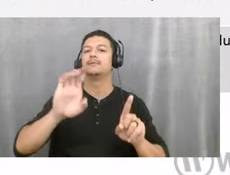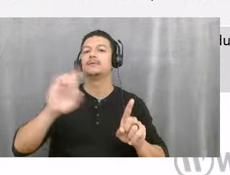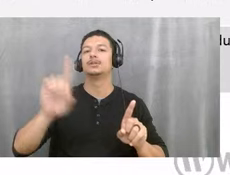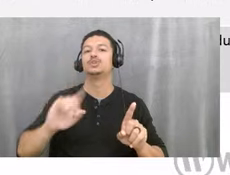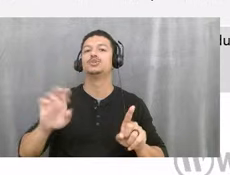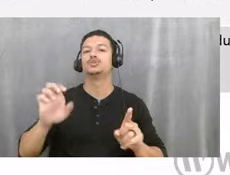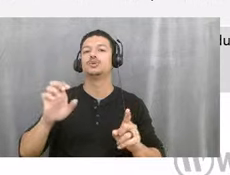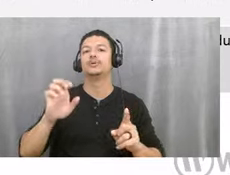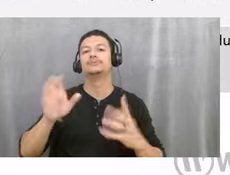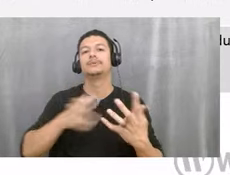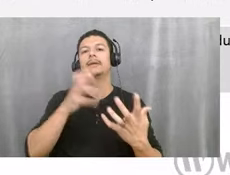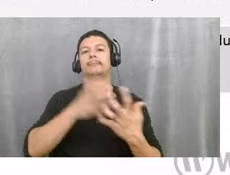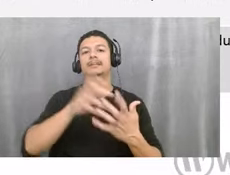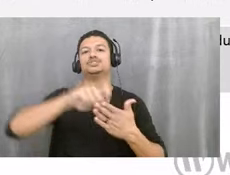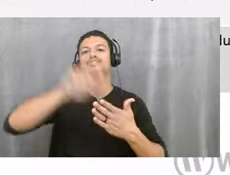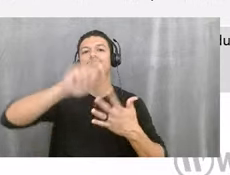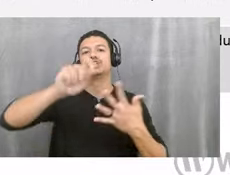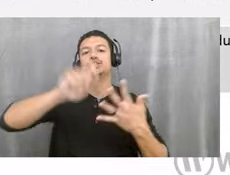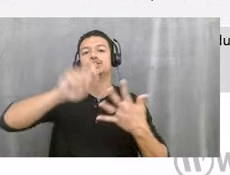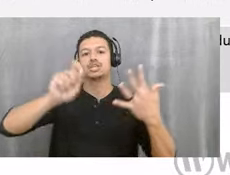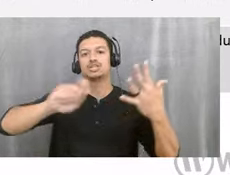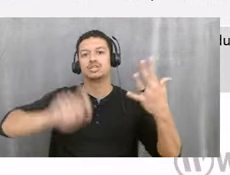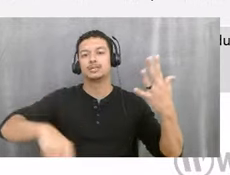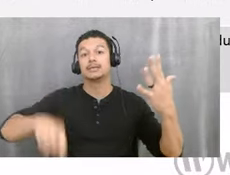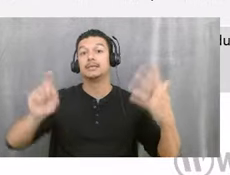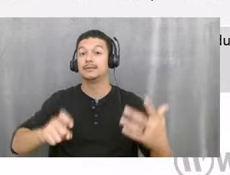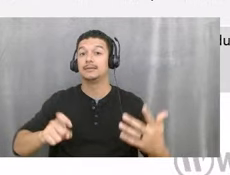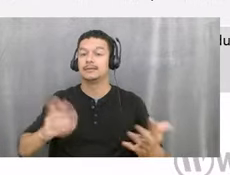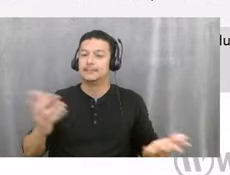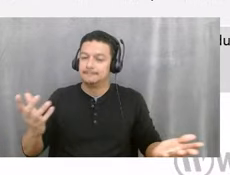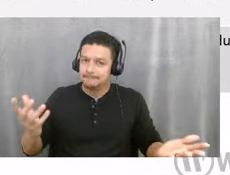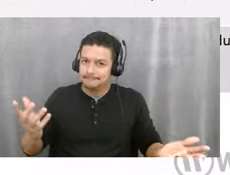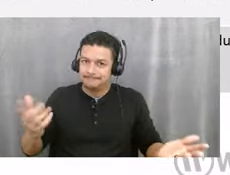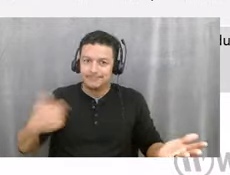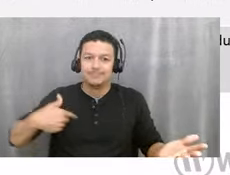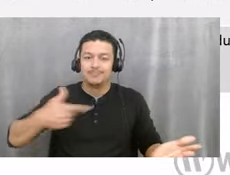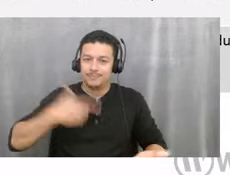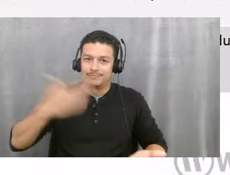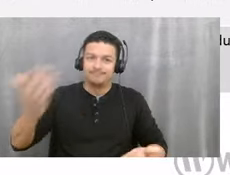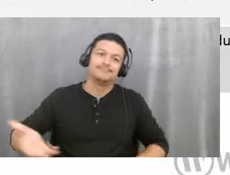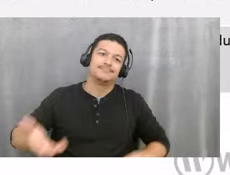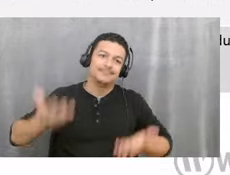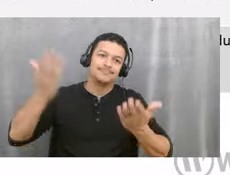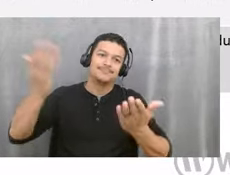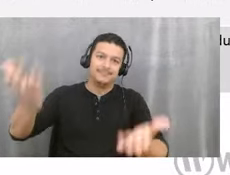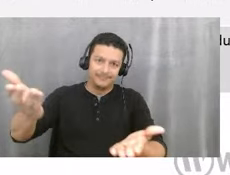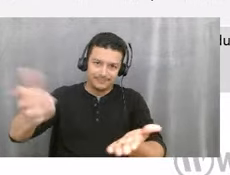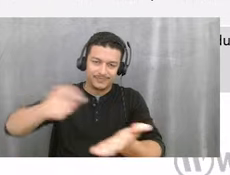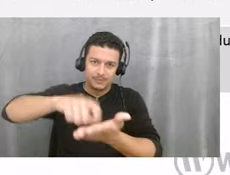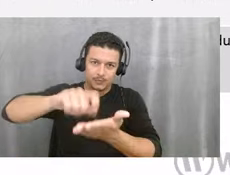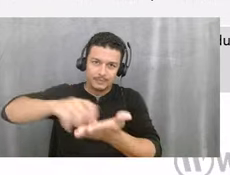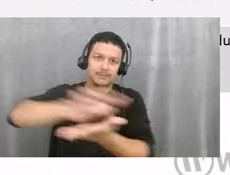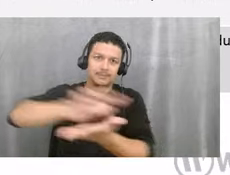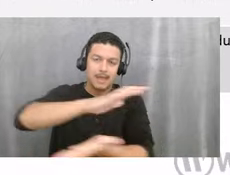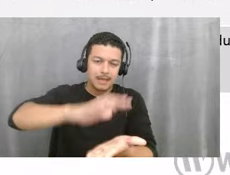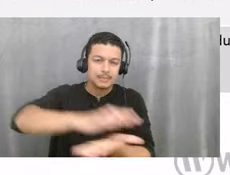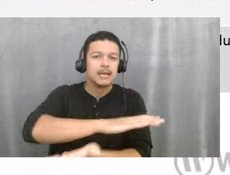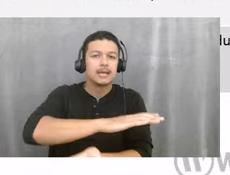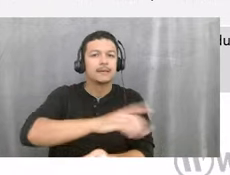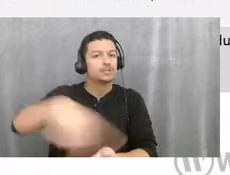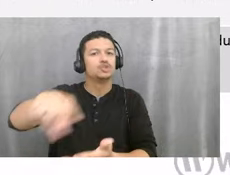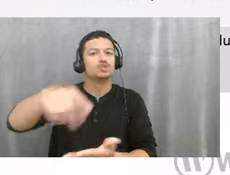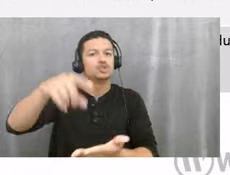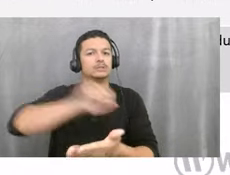check marks that you're supposed to hit. Suffice it to say, we submitted written materials in the application. Uh, staff has reviewed them,